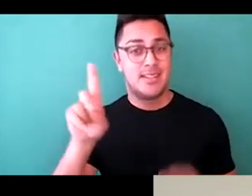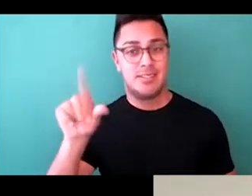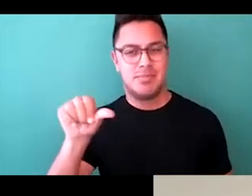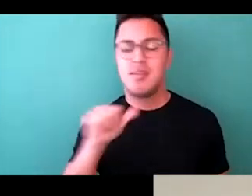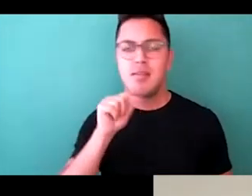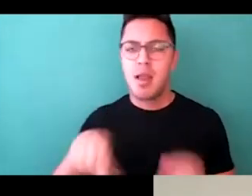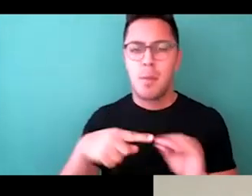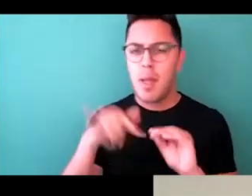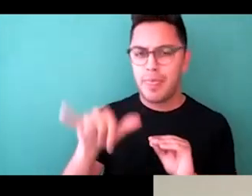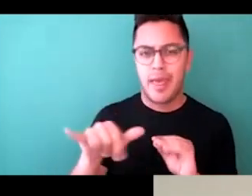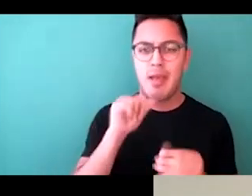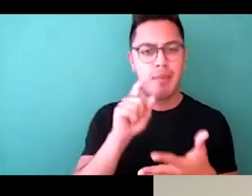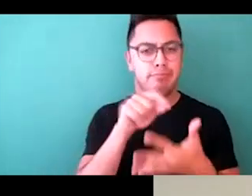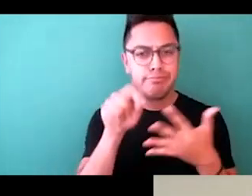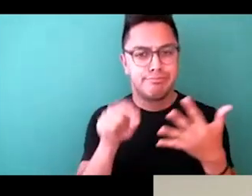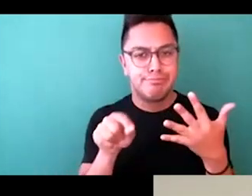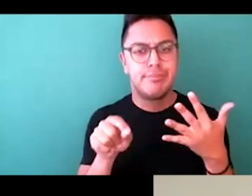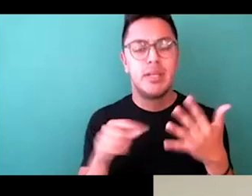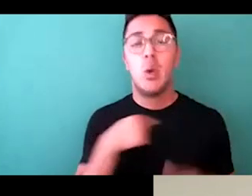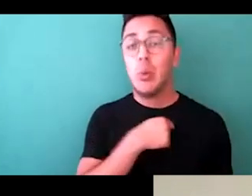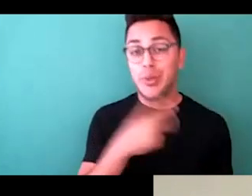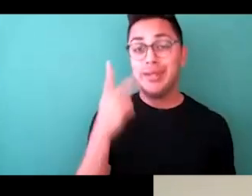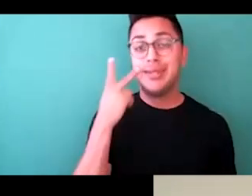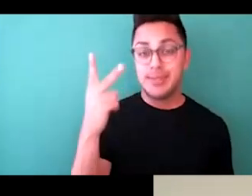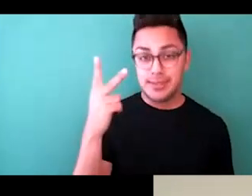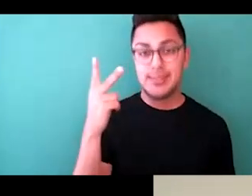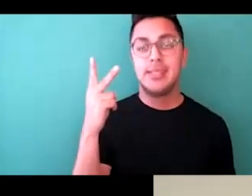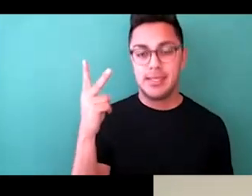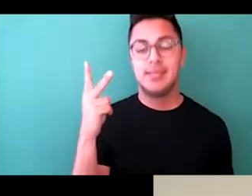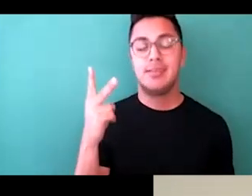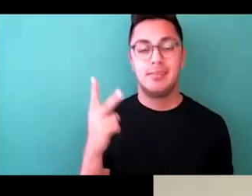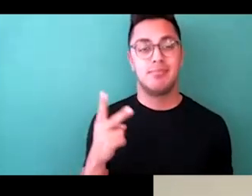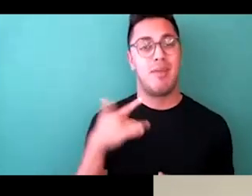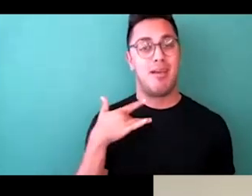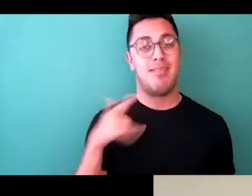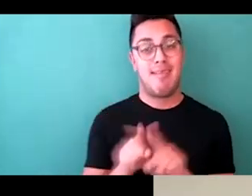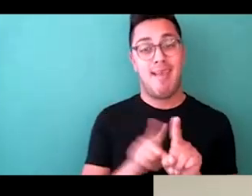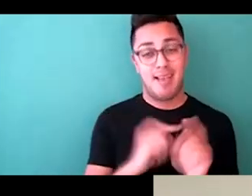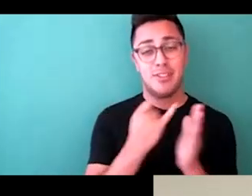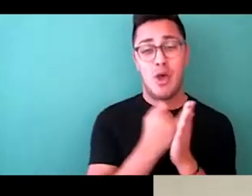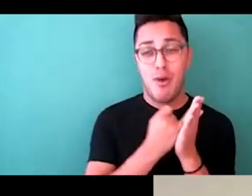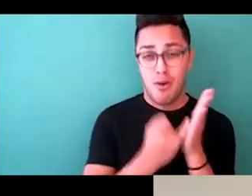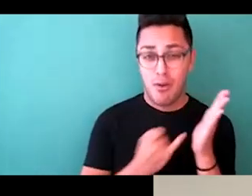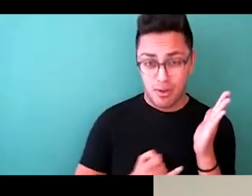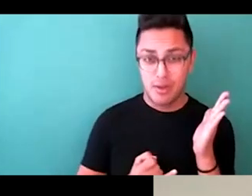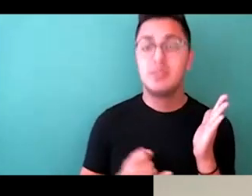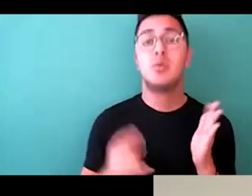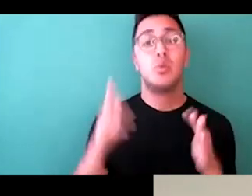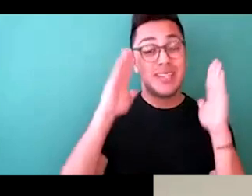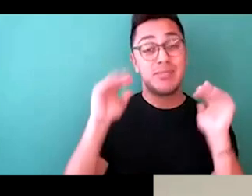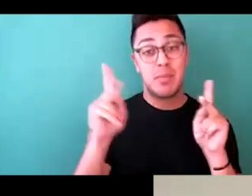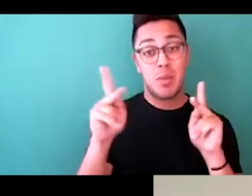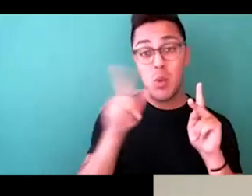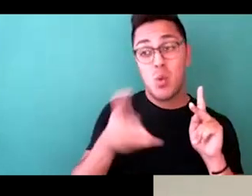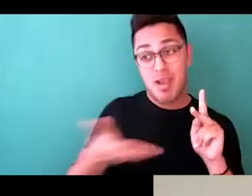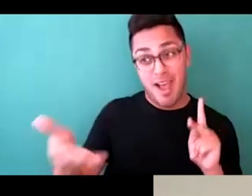that, you know, we see modeling as a form of expression, as a form of art, and we expect those hiring us to view us